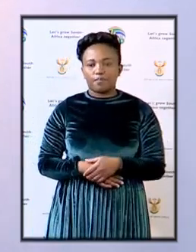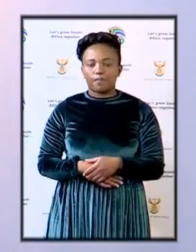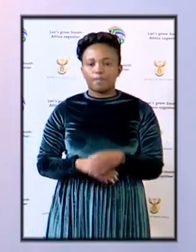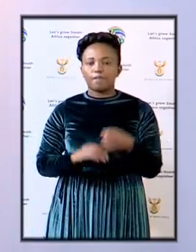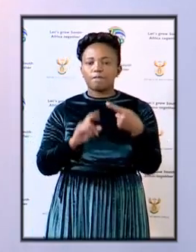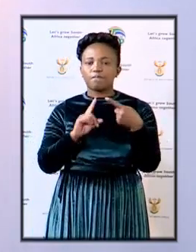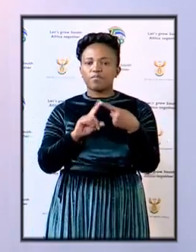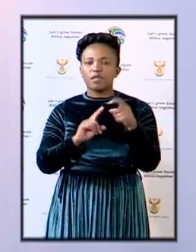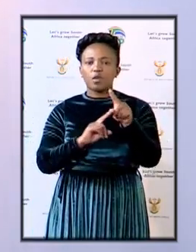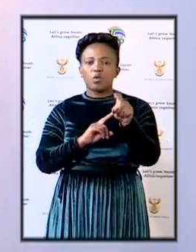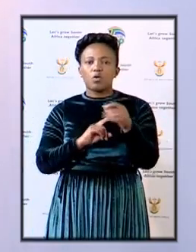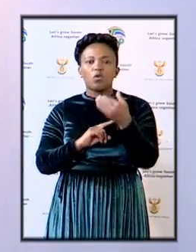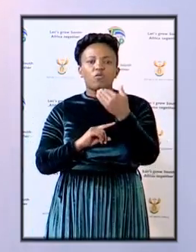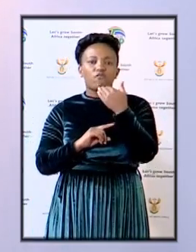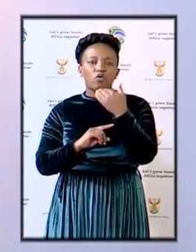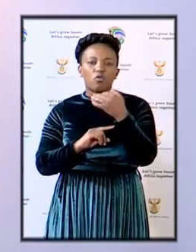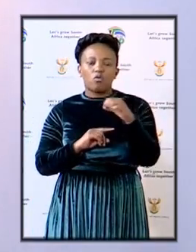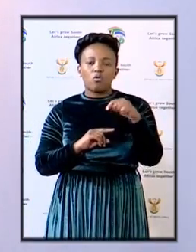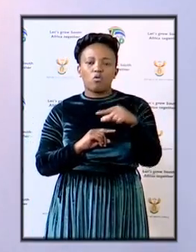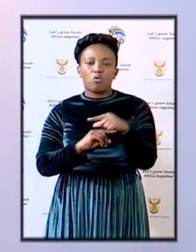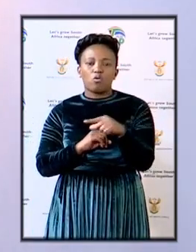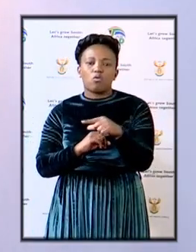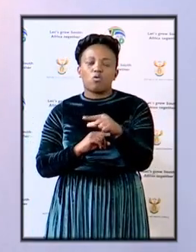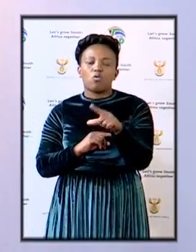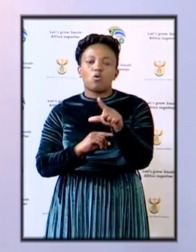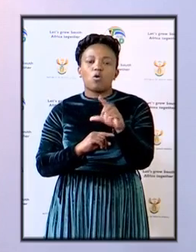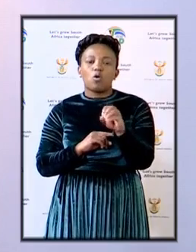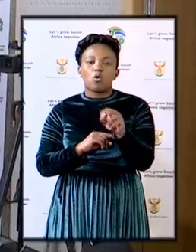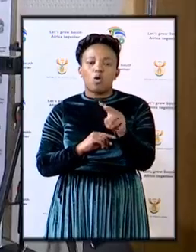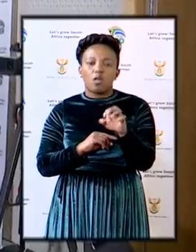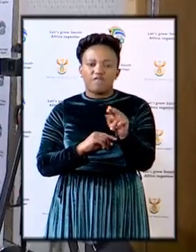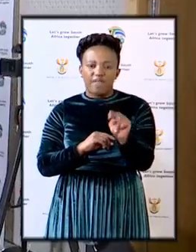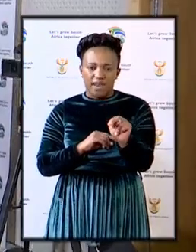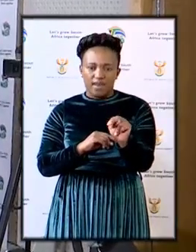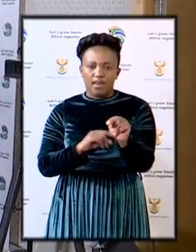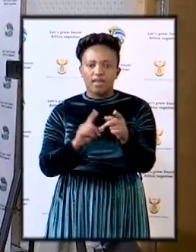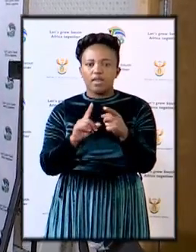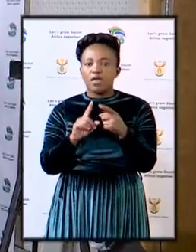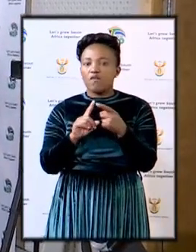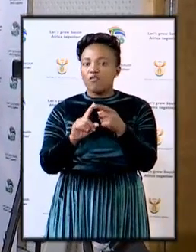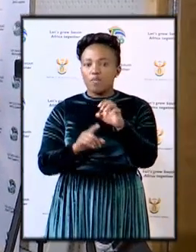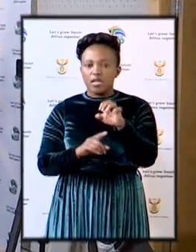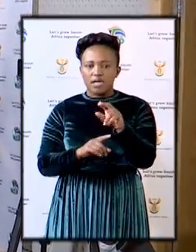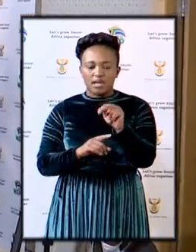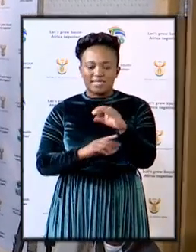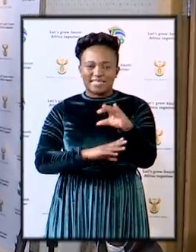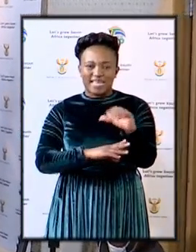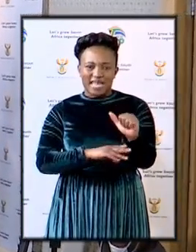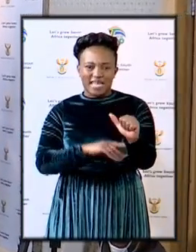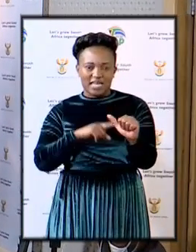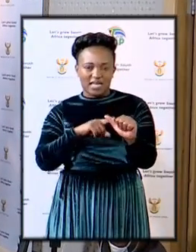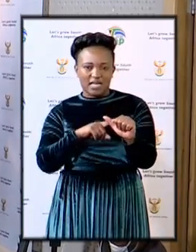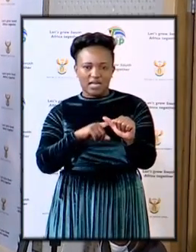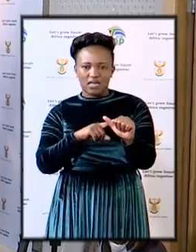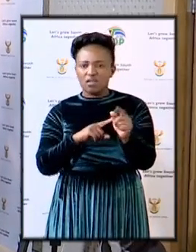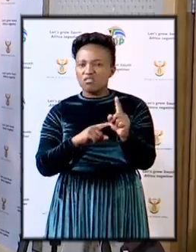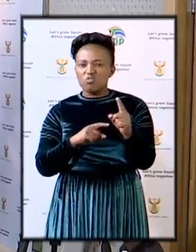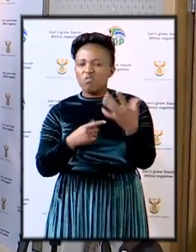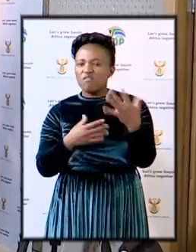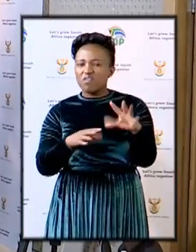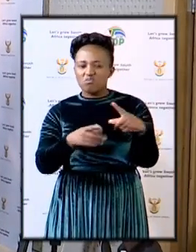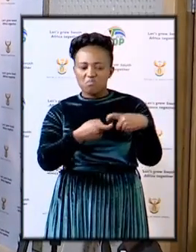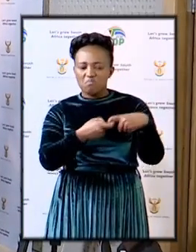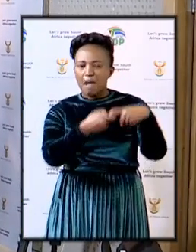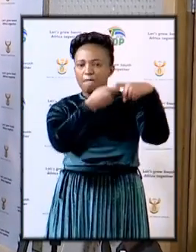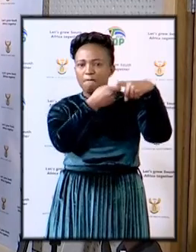we have a question from govan from ENCA he is asking what was ceased during the operation and